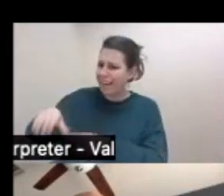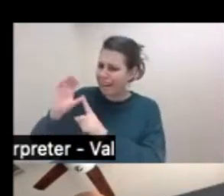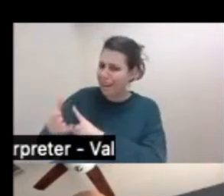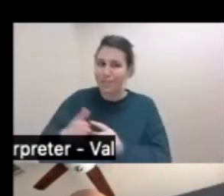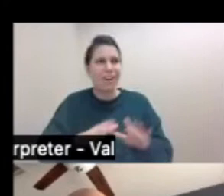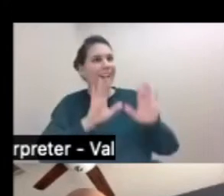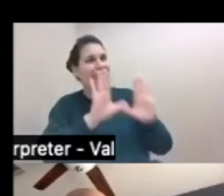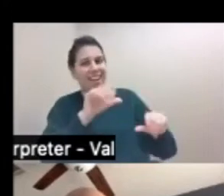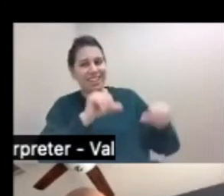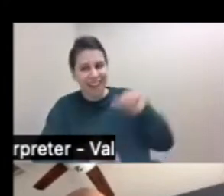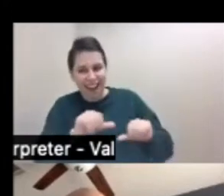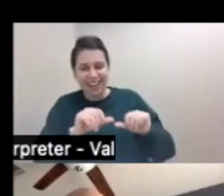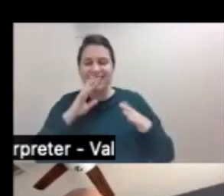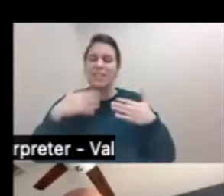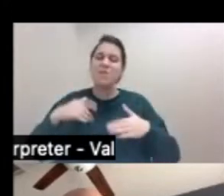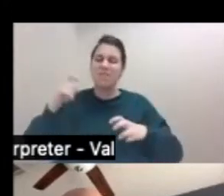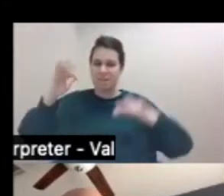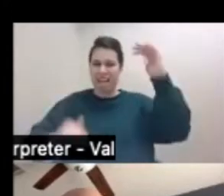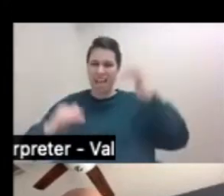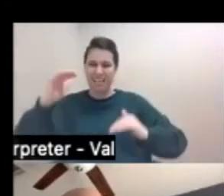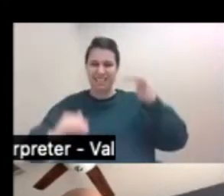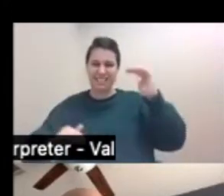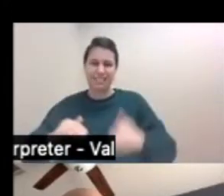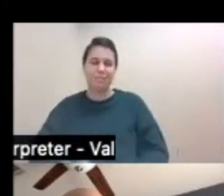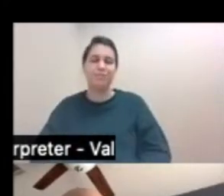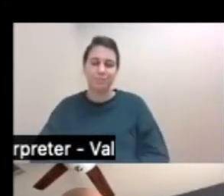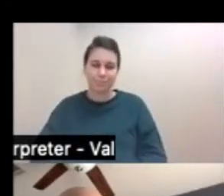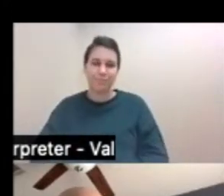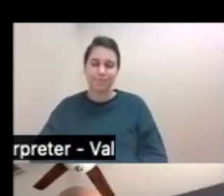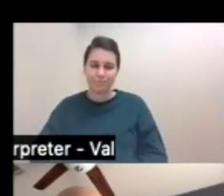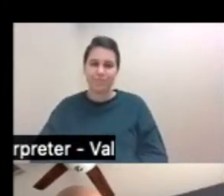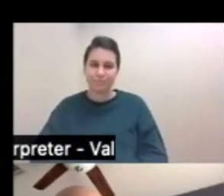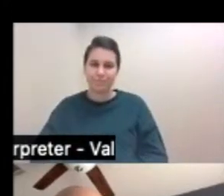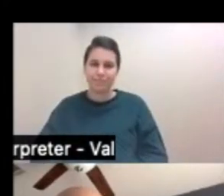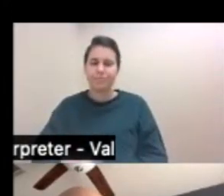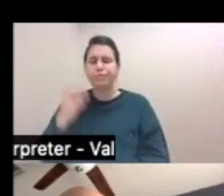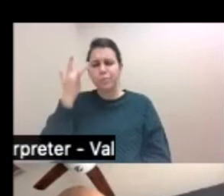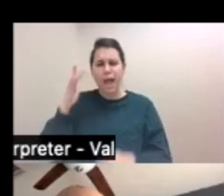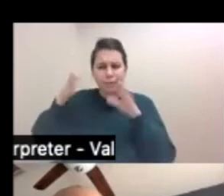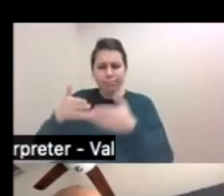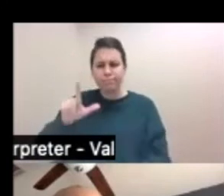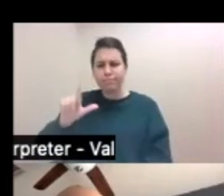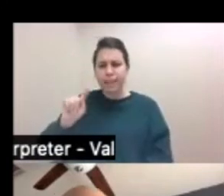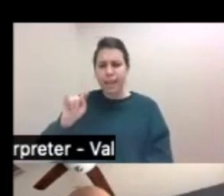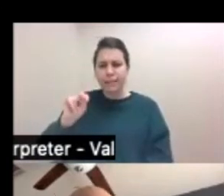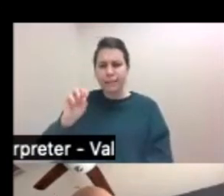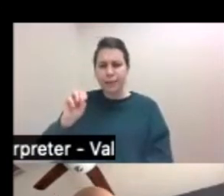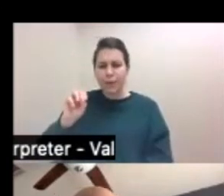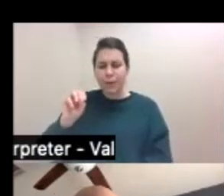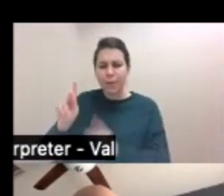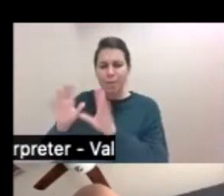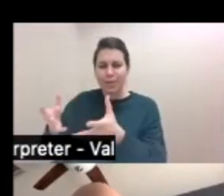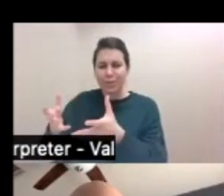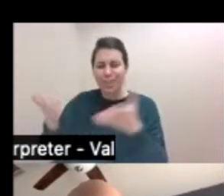a very delicate balance that we always try to achieve. Why Latino populations? Well, first, it's very personal. I'm